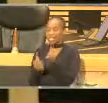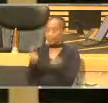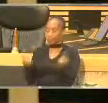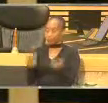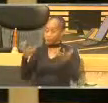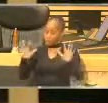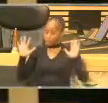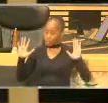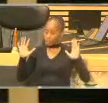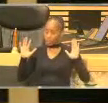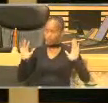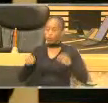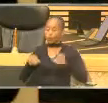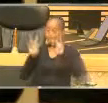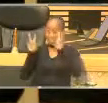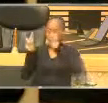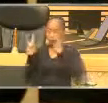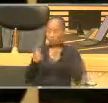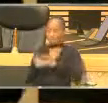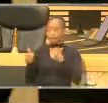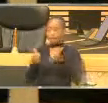for issues affecting them individually.